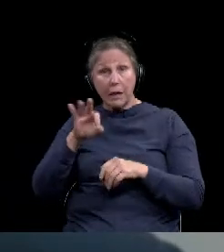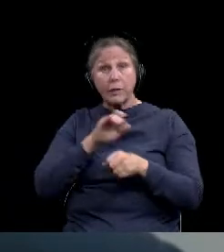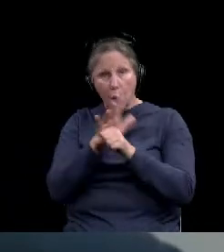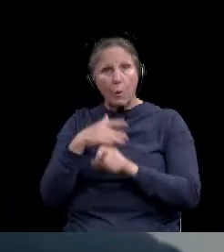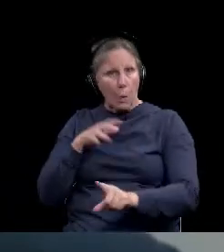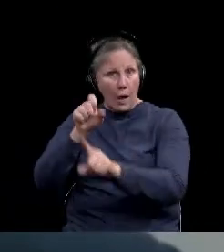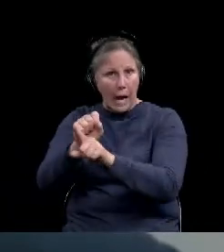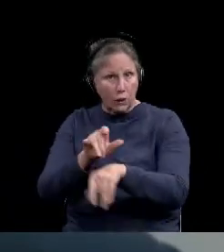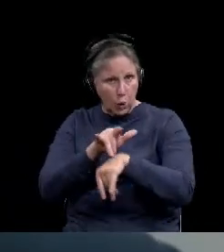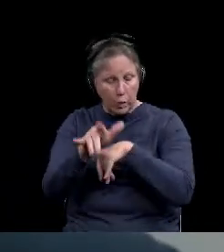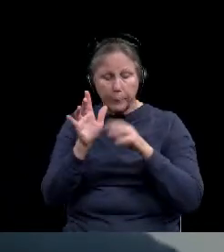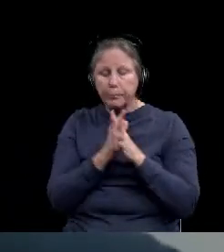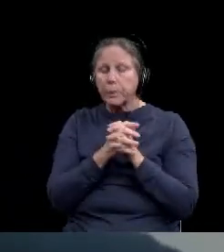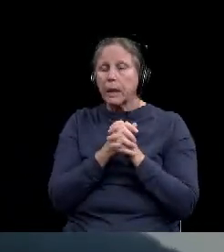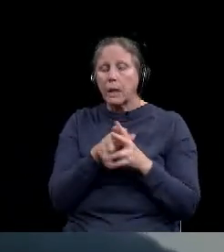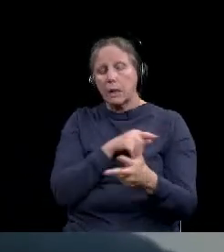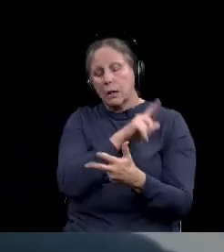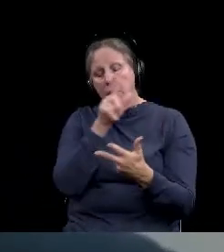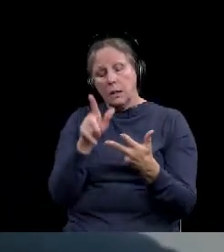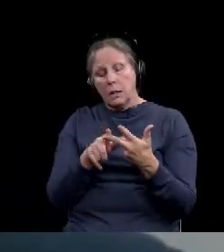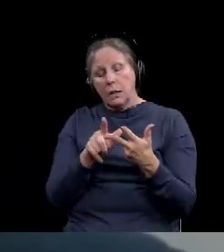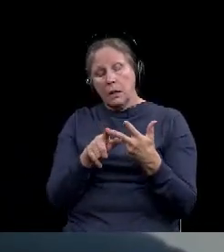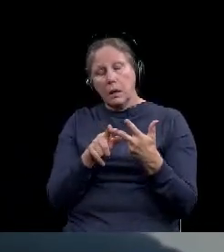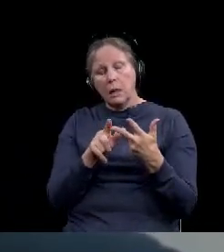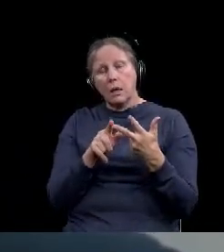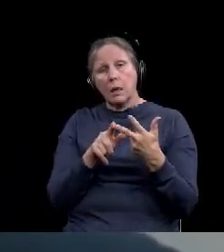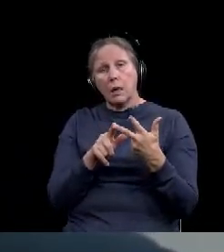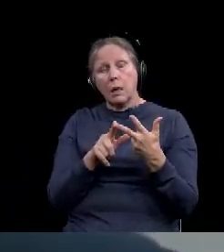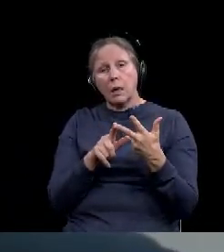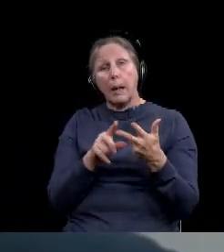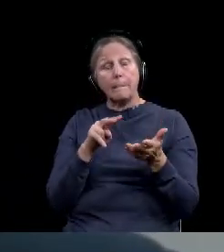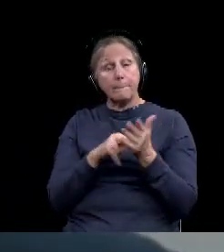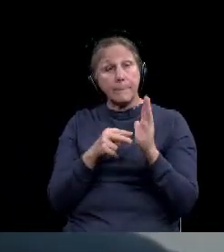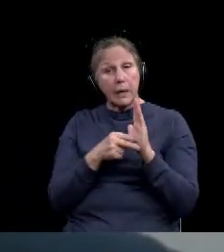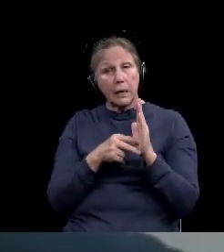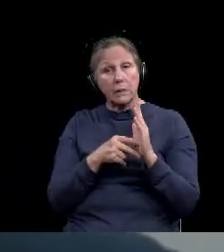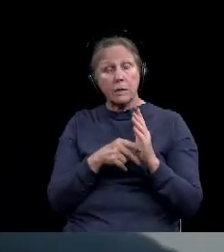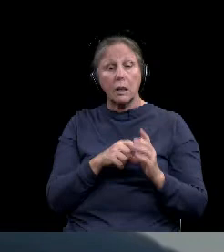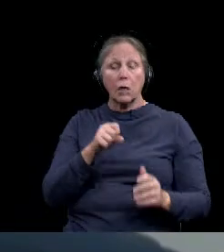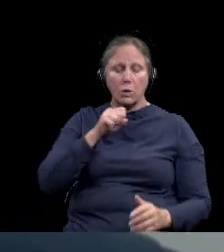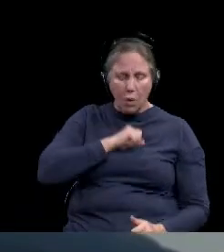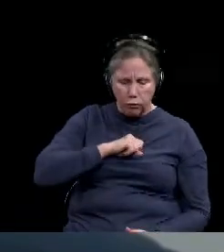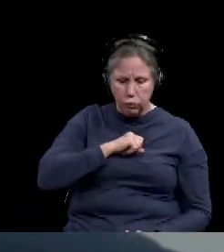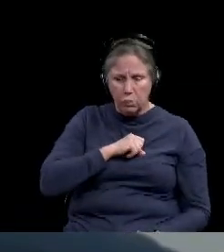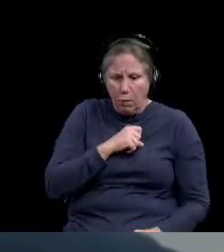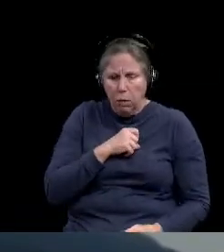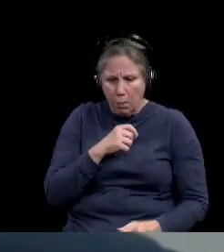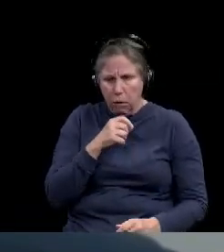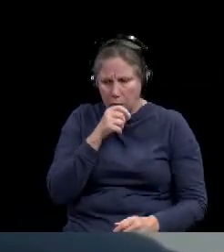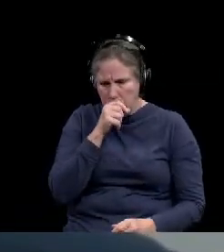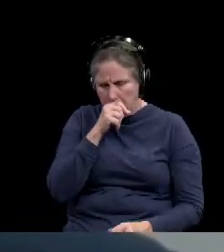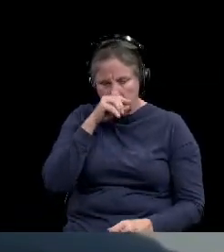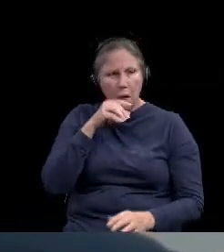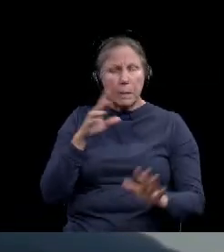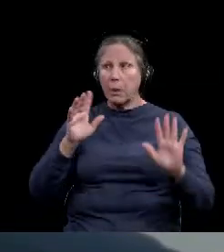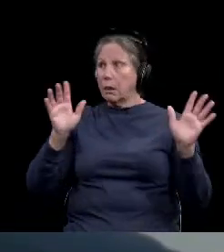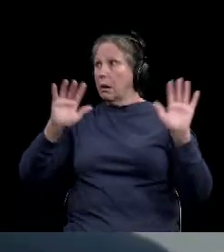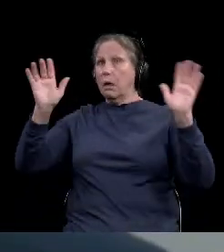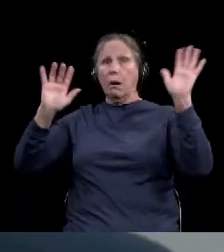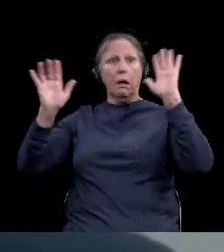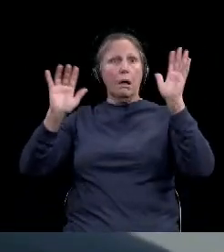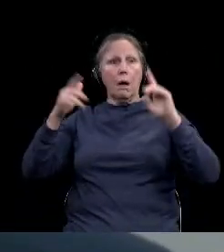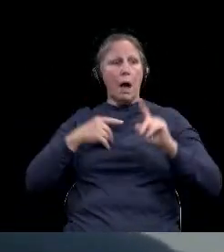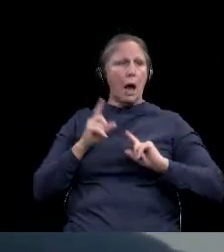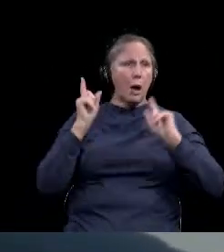Um, and then, uh, it will lead to, um, every, every cough and cold will, will, many will probably lead to a